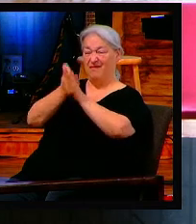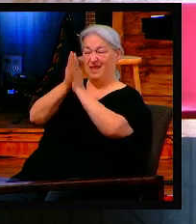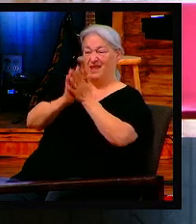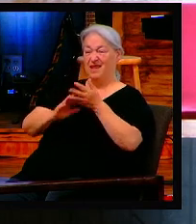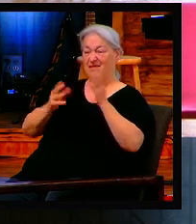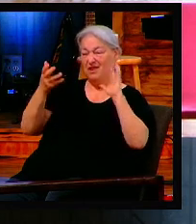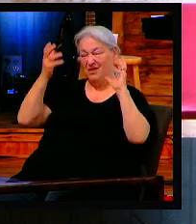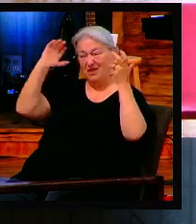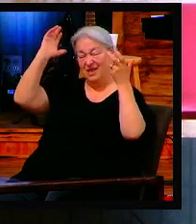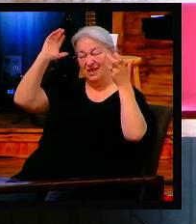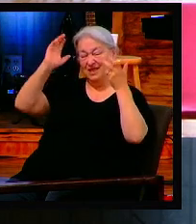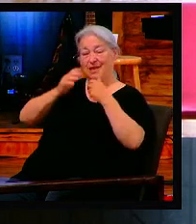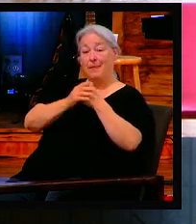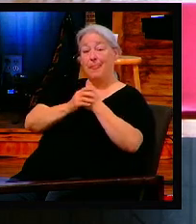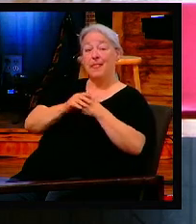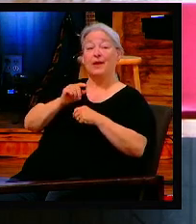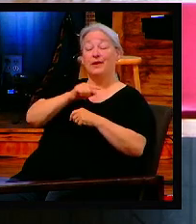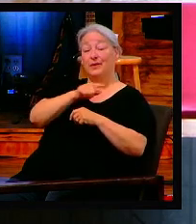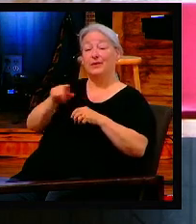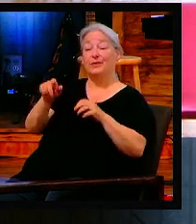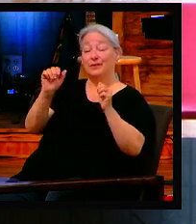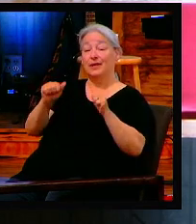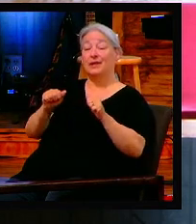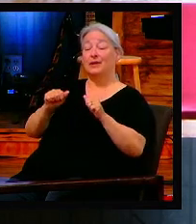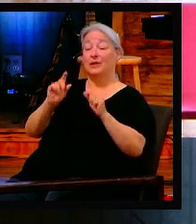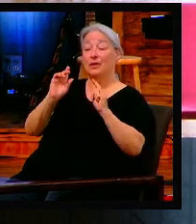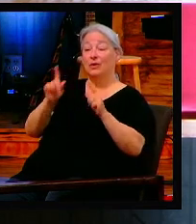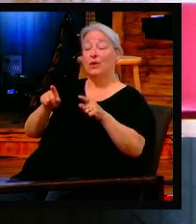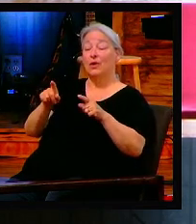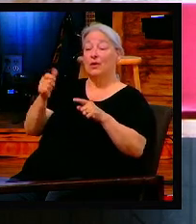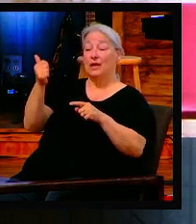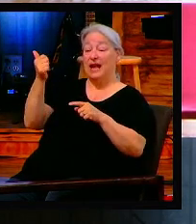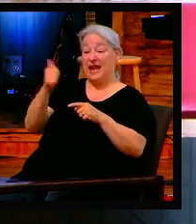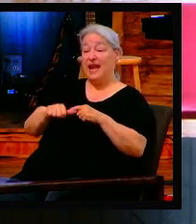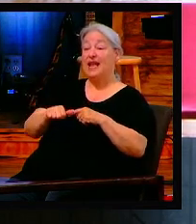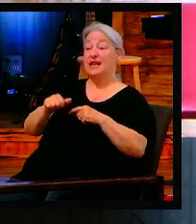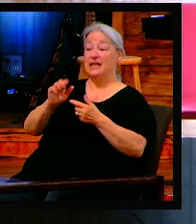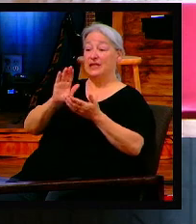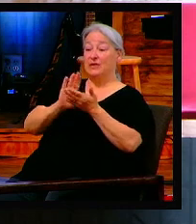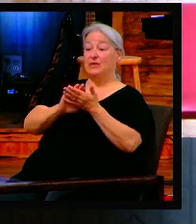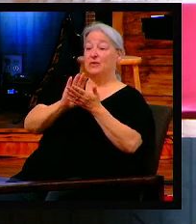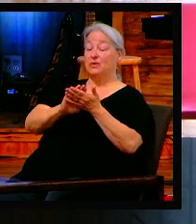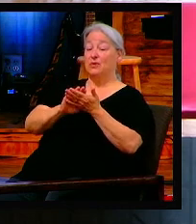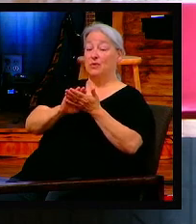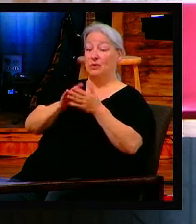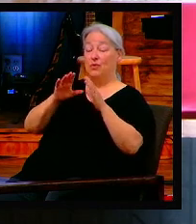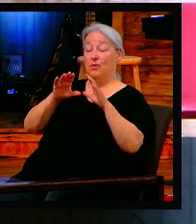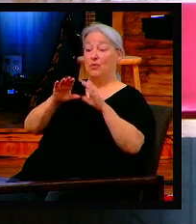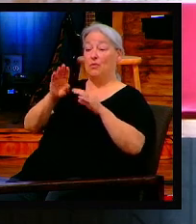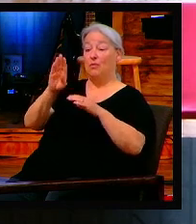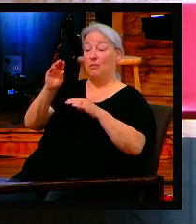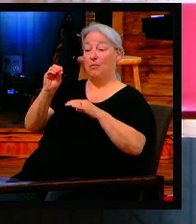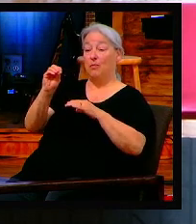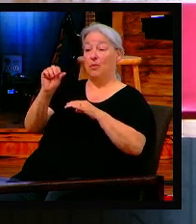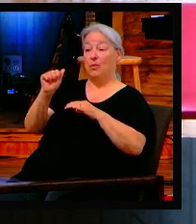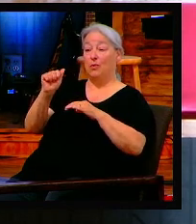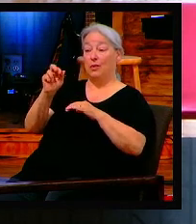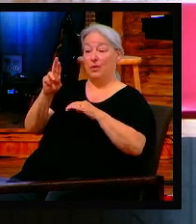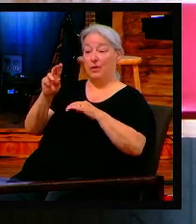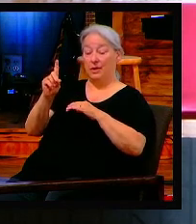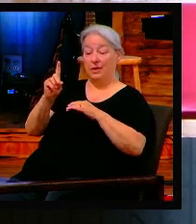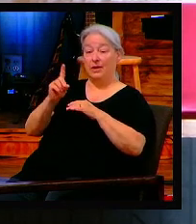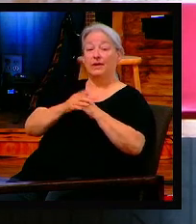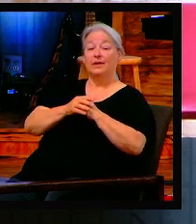hear other things. Especially when your family starts to get big and most, many of your family members live in other school districts.